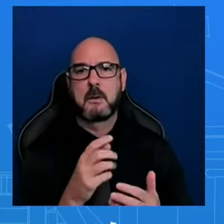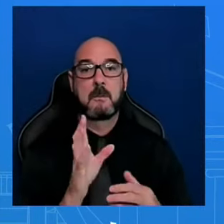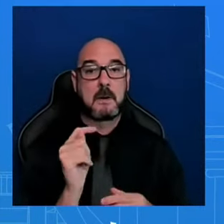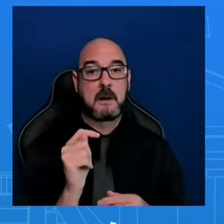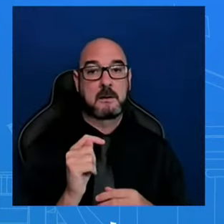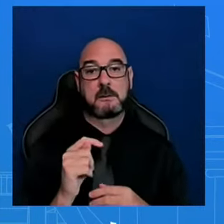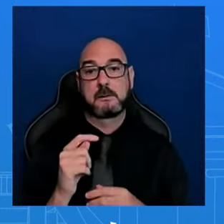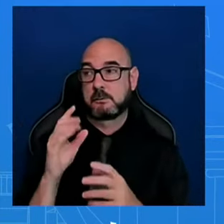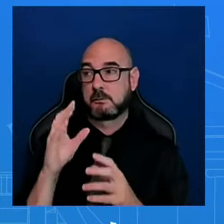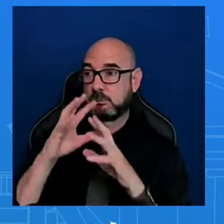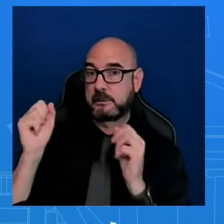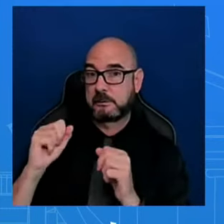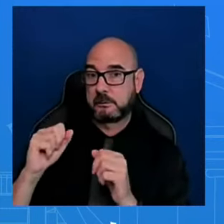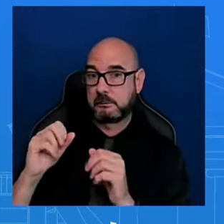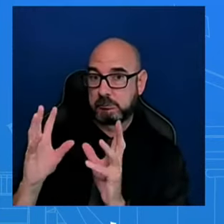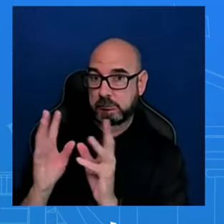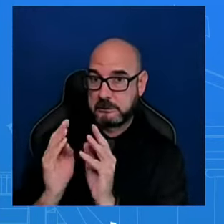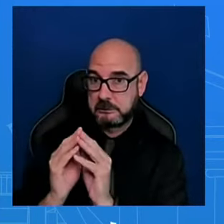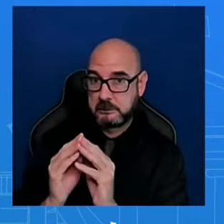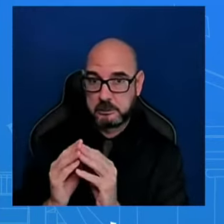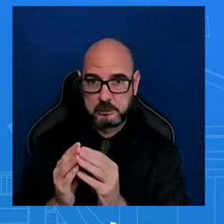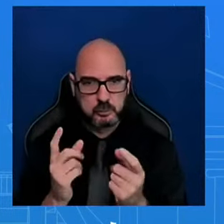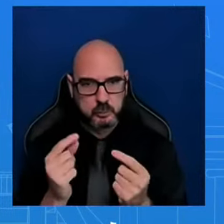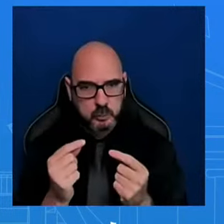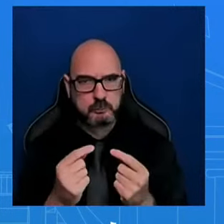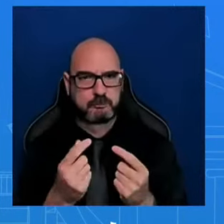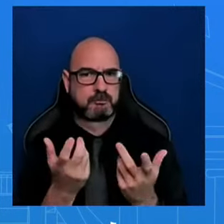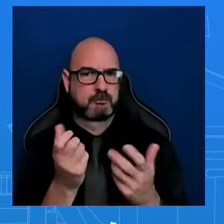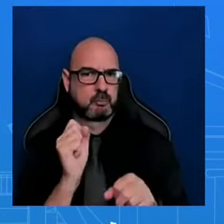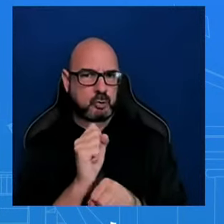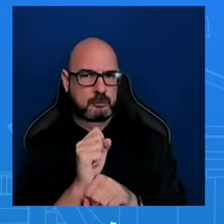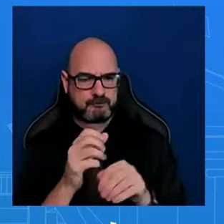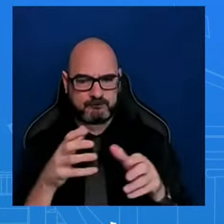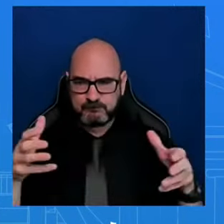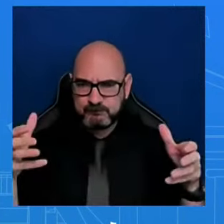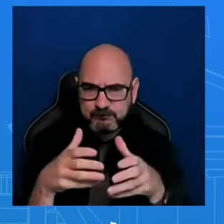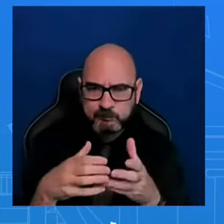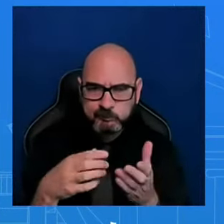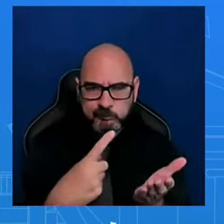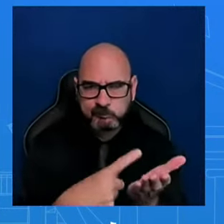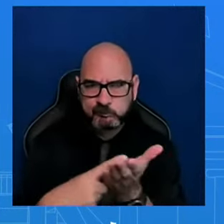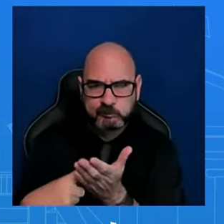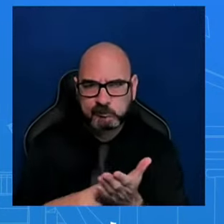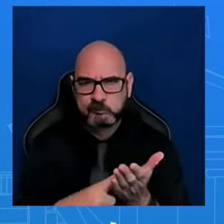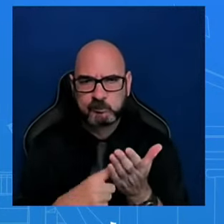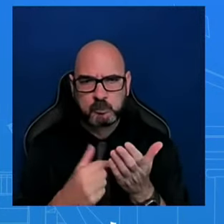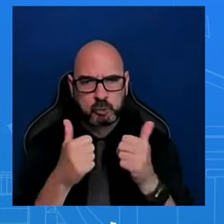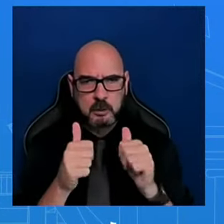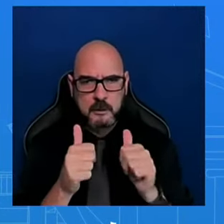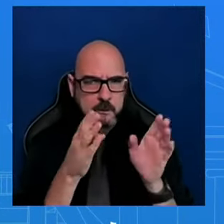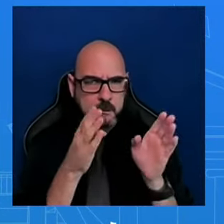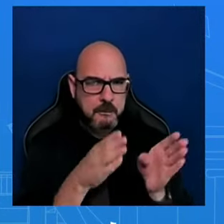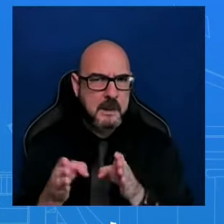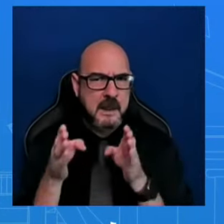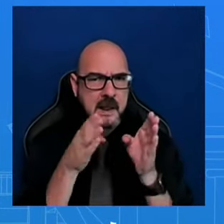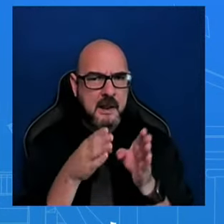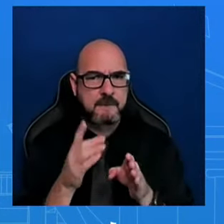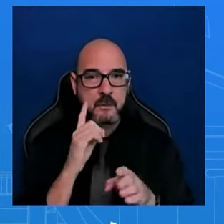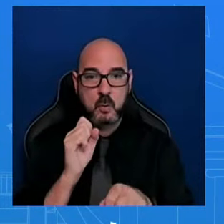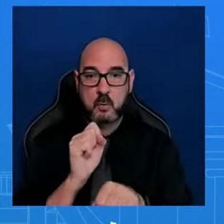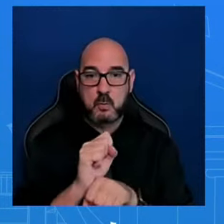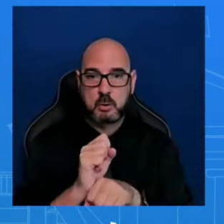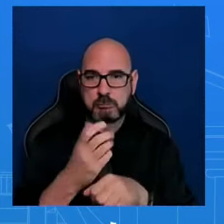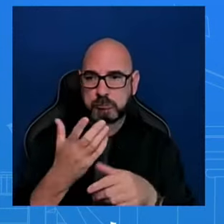of supply chain, which has so far been manageable, which is important. The task force worked with railroads to set up new service lines and with